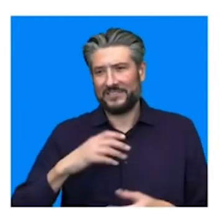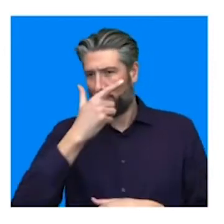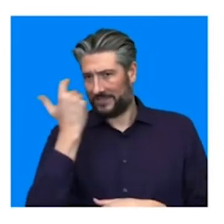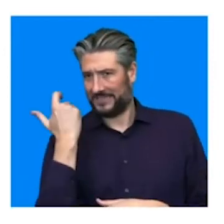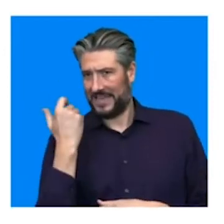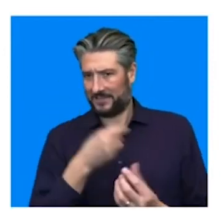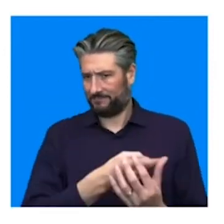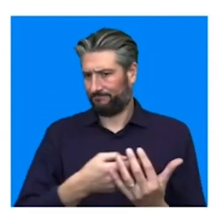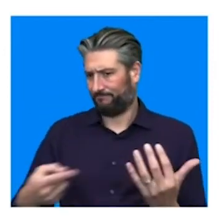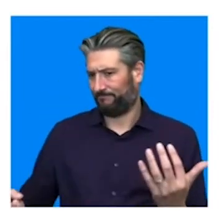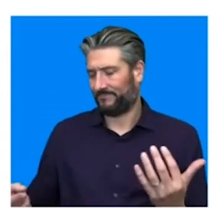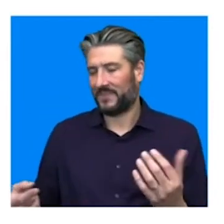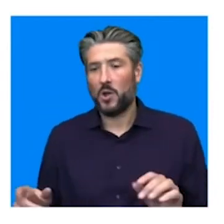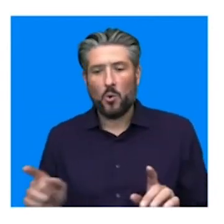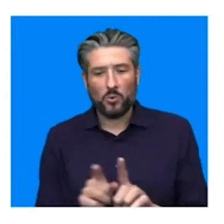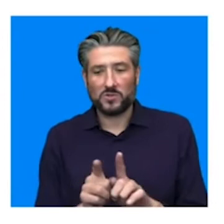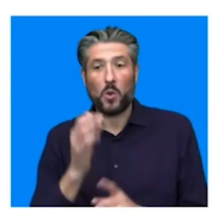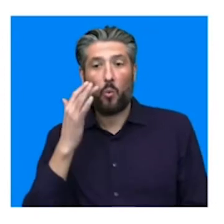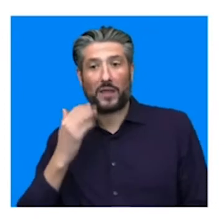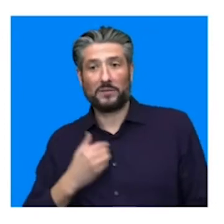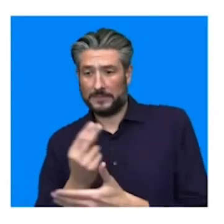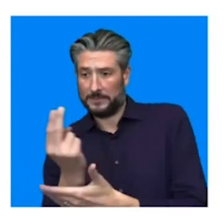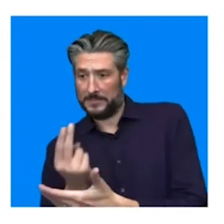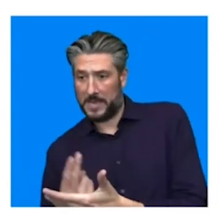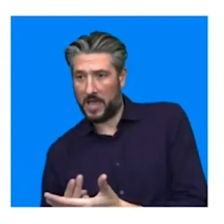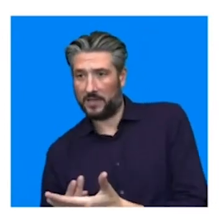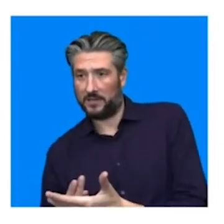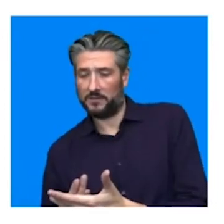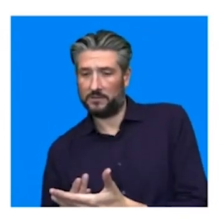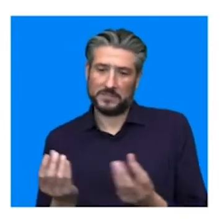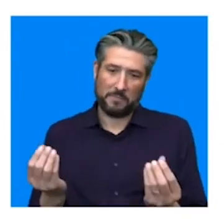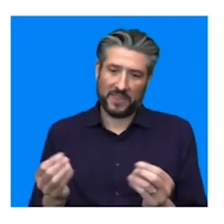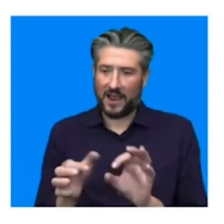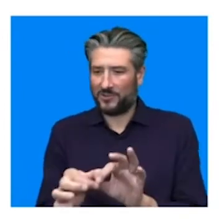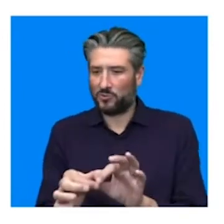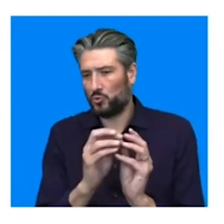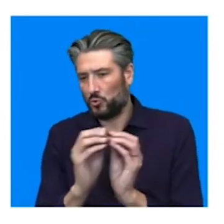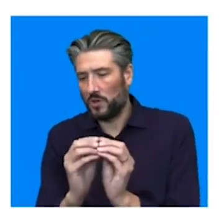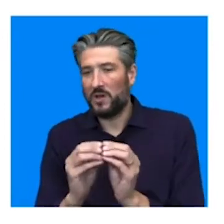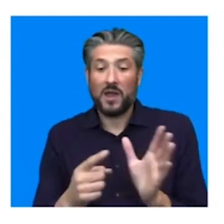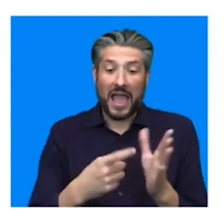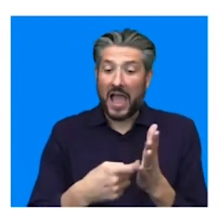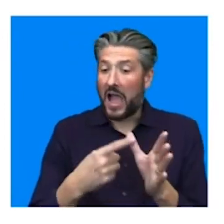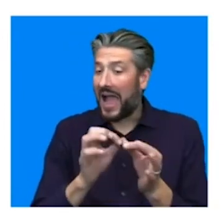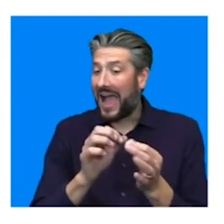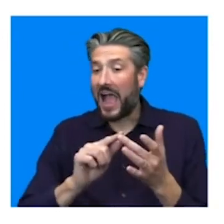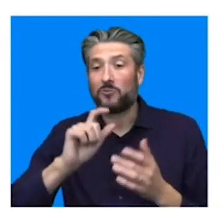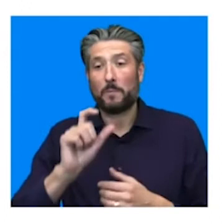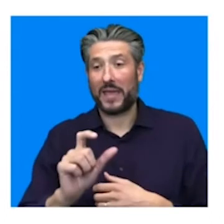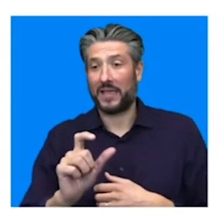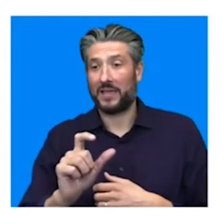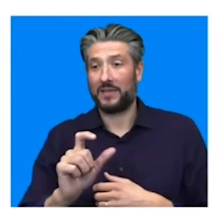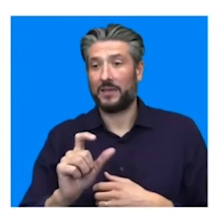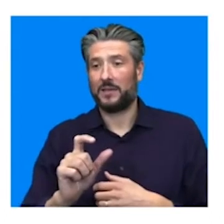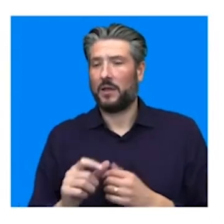then the thing is, when you start designing for another writing system, say Arabic, you you're finding yourselves having to deal with